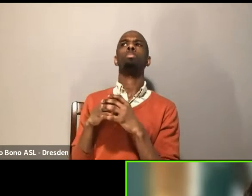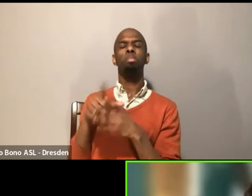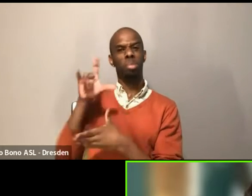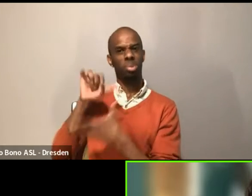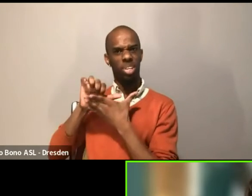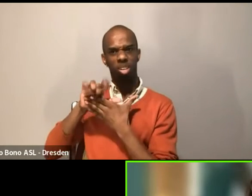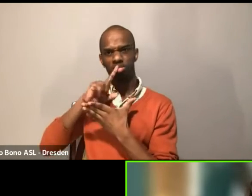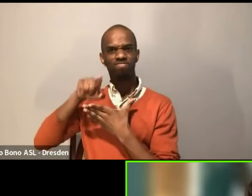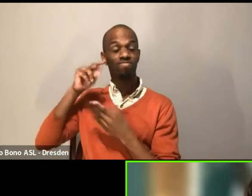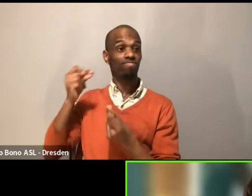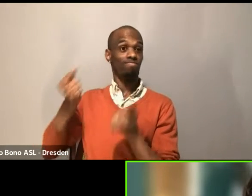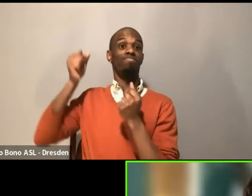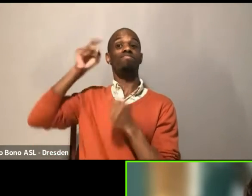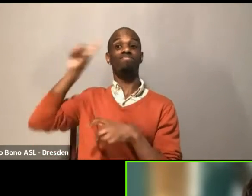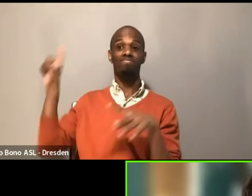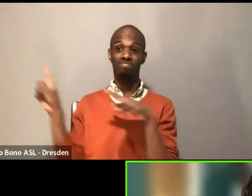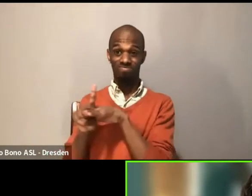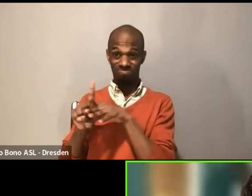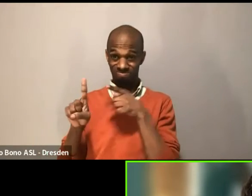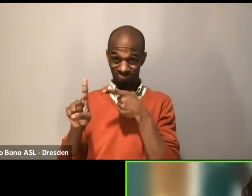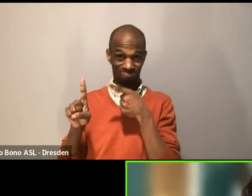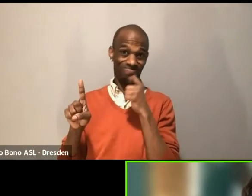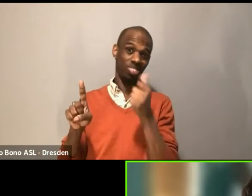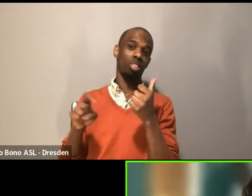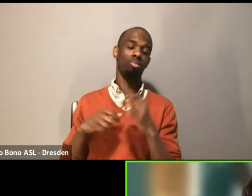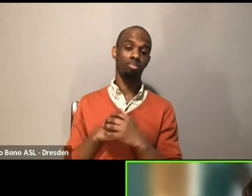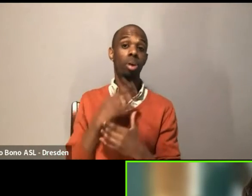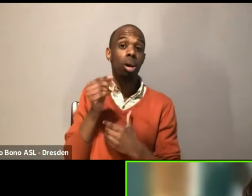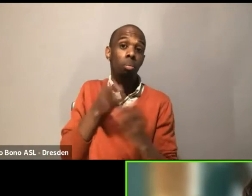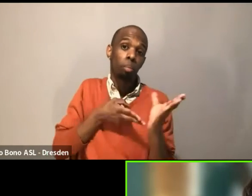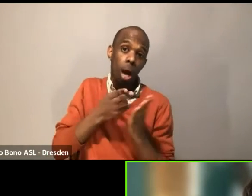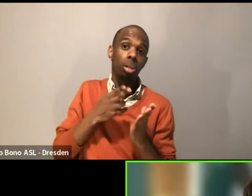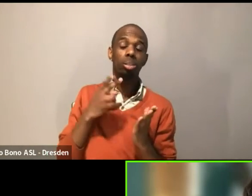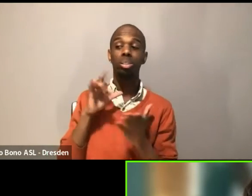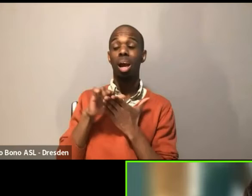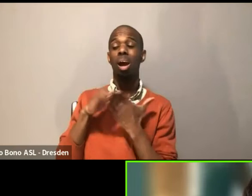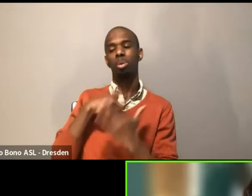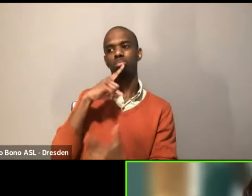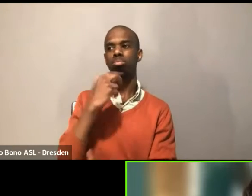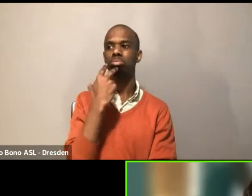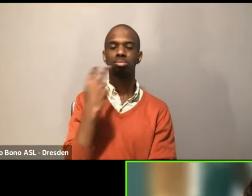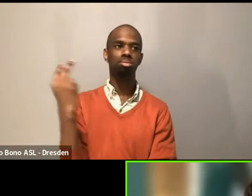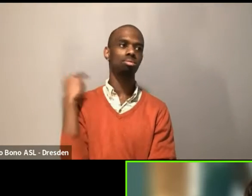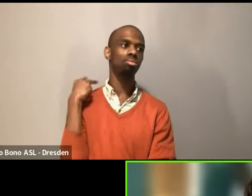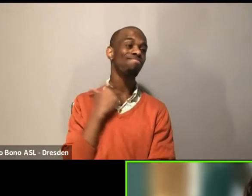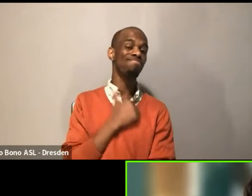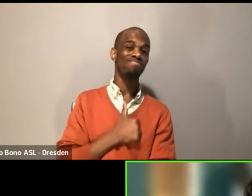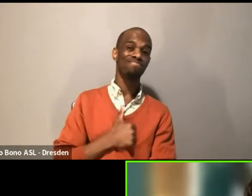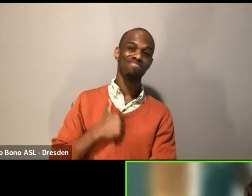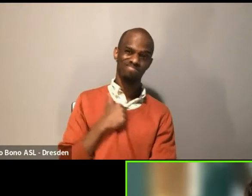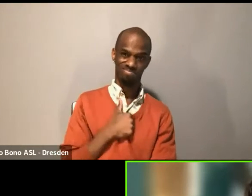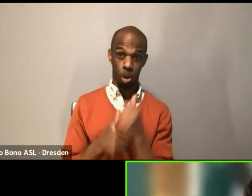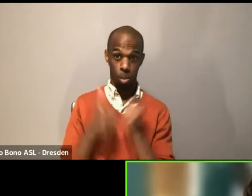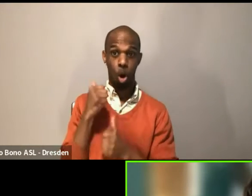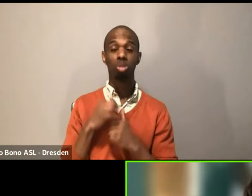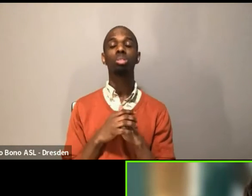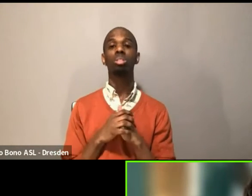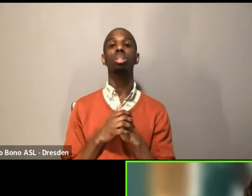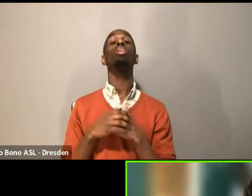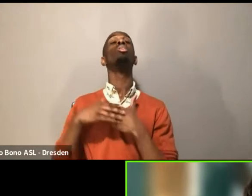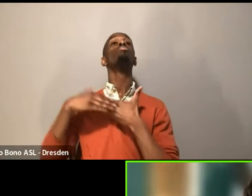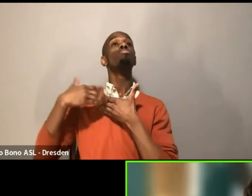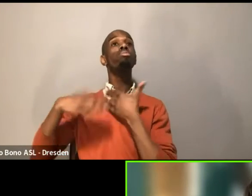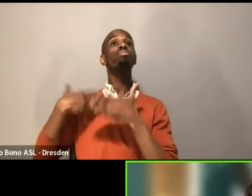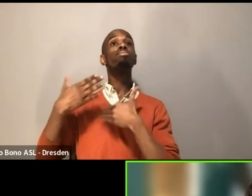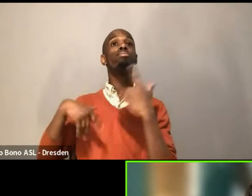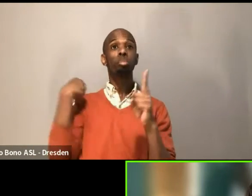one of the things that I regret the most that I had, you know, I had to wait to become a mom for me to suddenly be